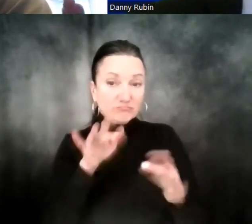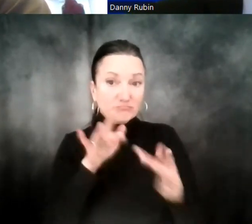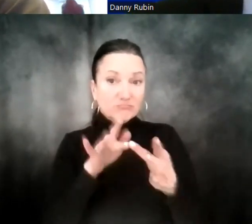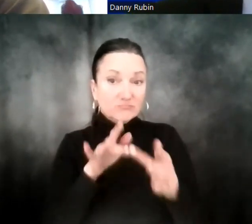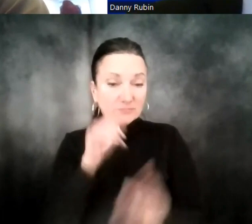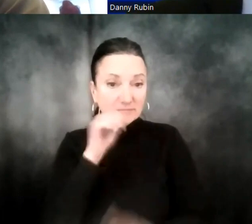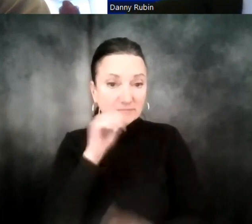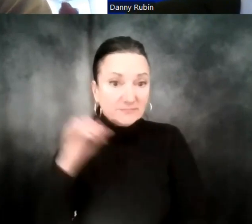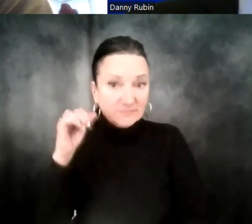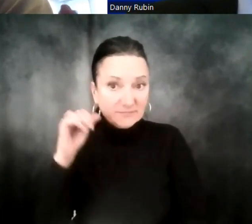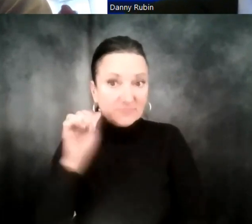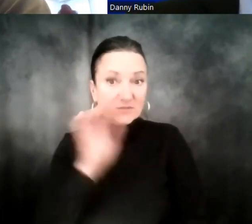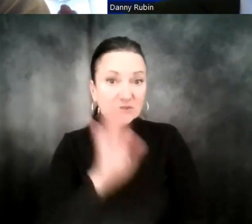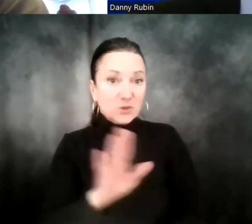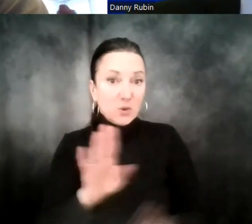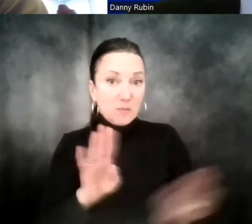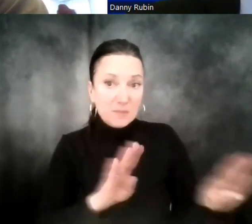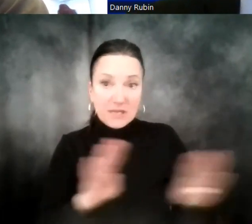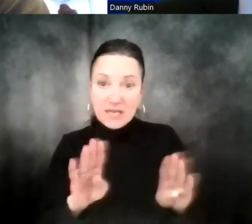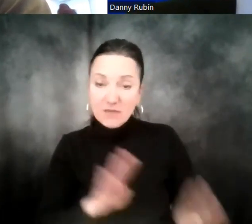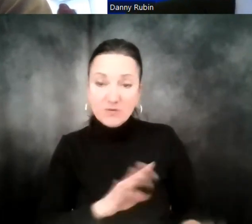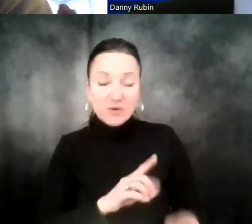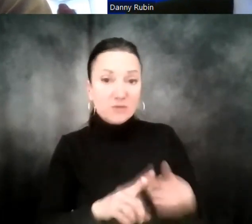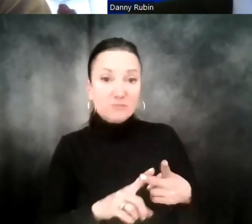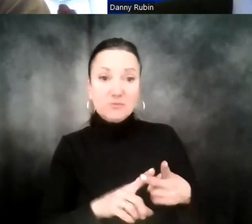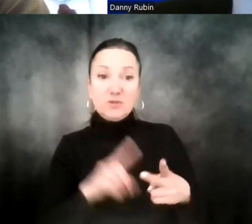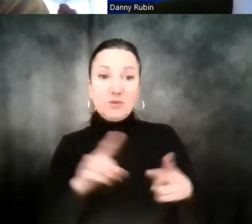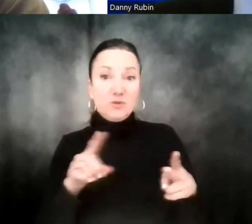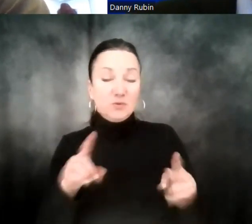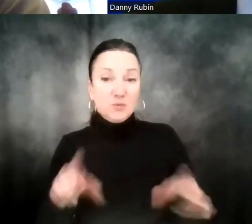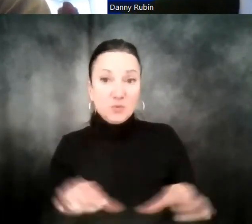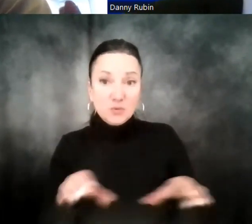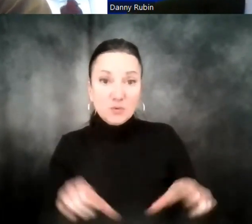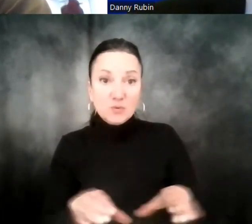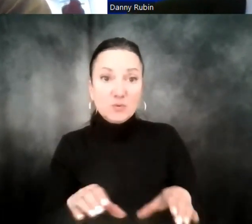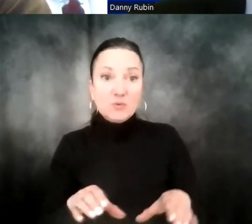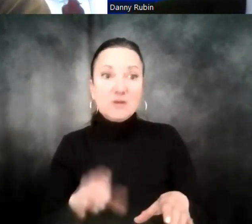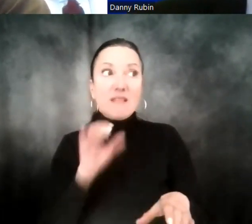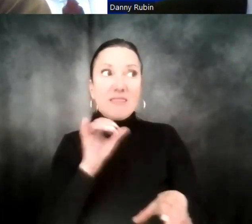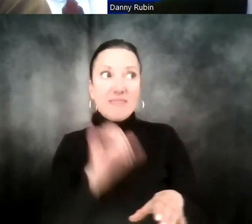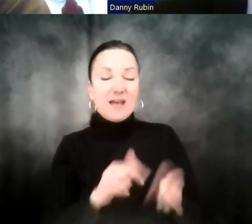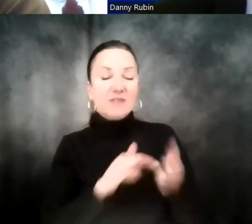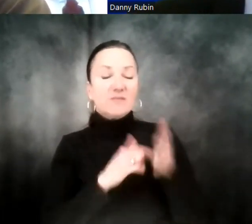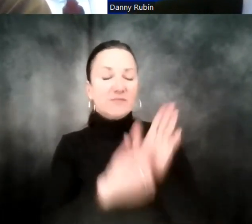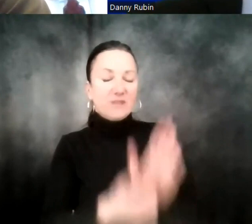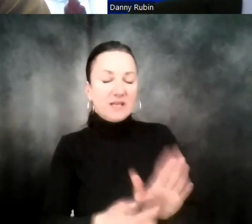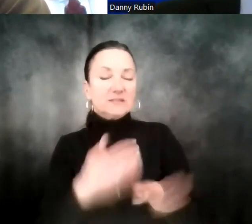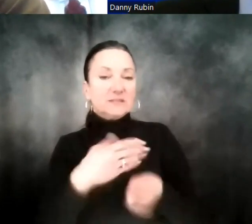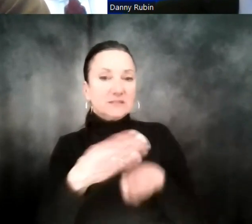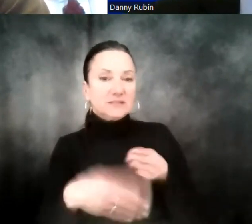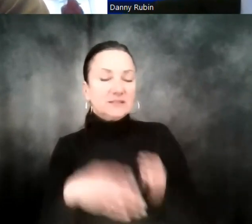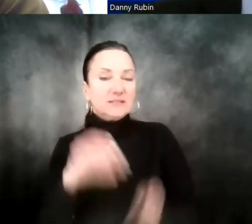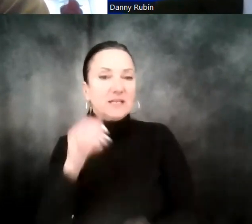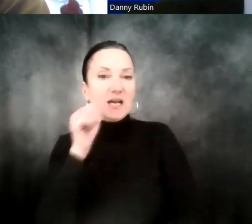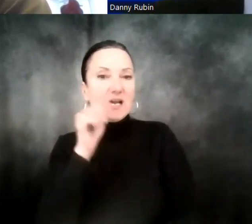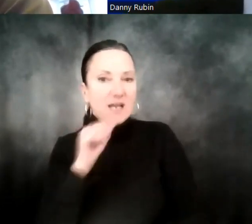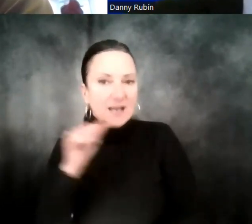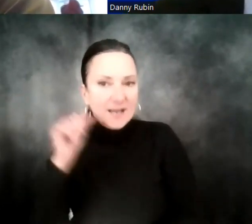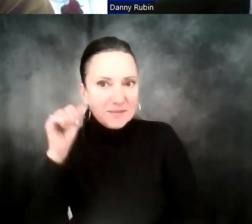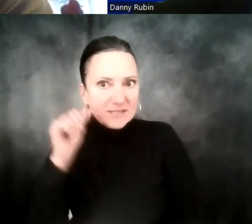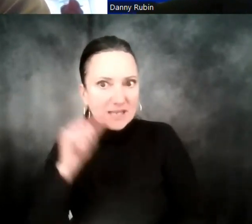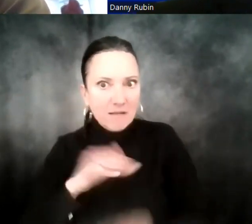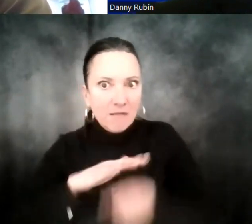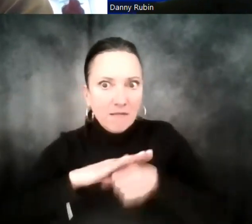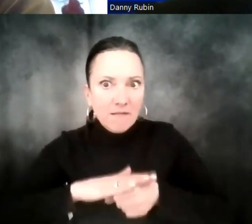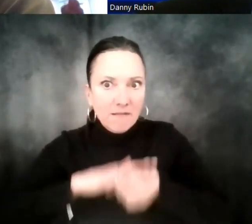you act, how you behave, makes them think about Amazon. So, not to put too much pressure on